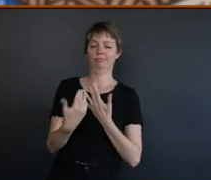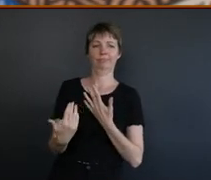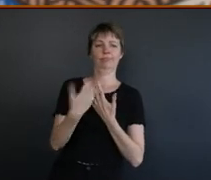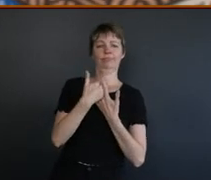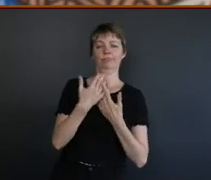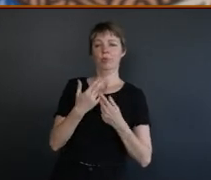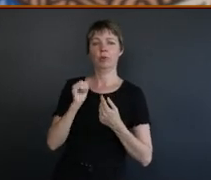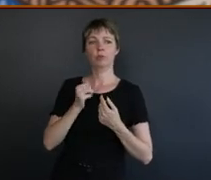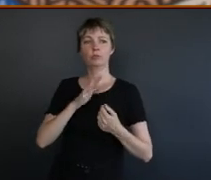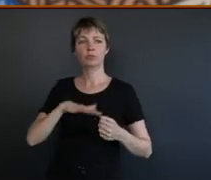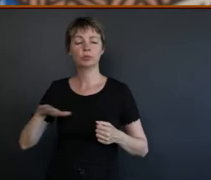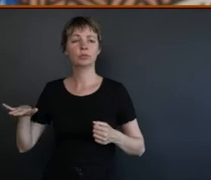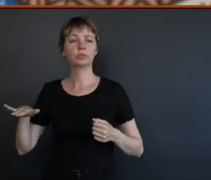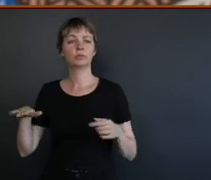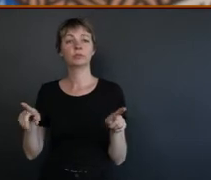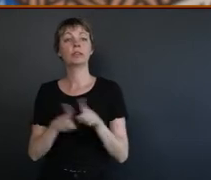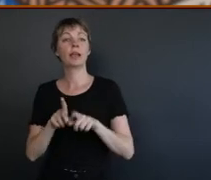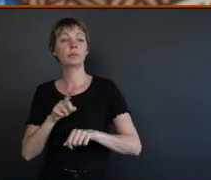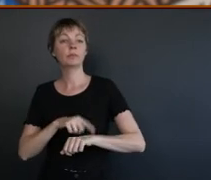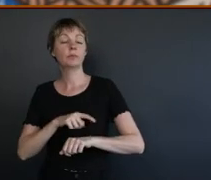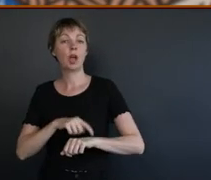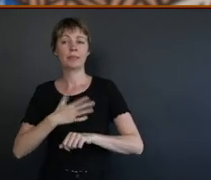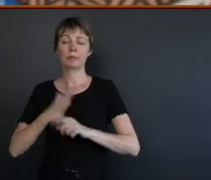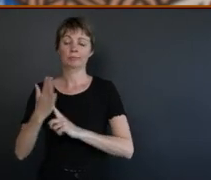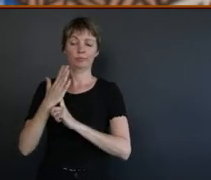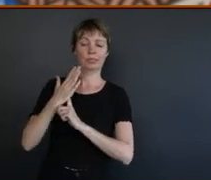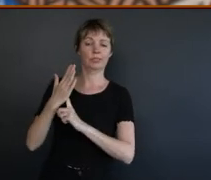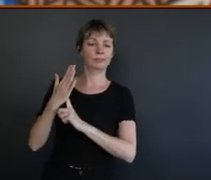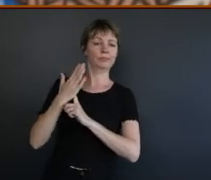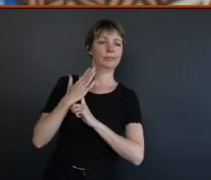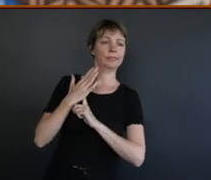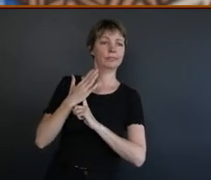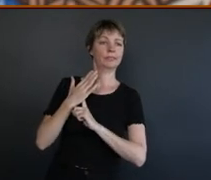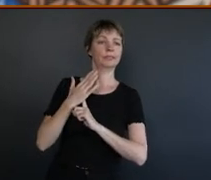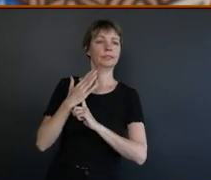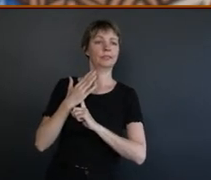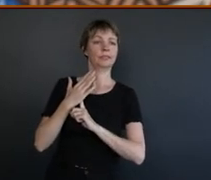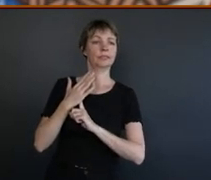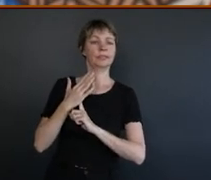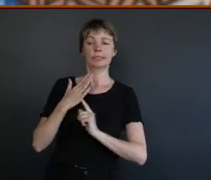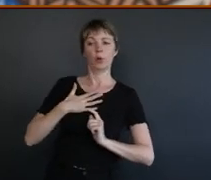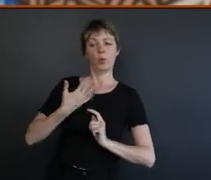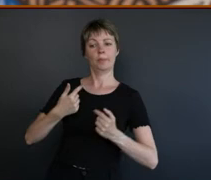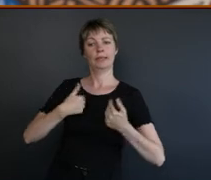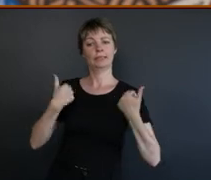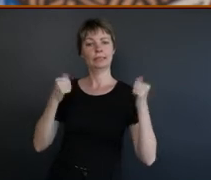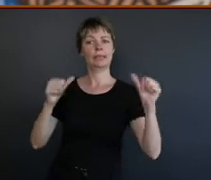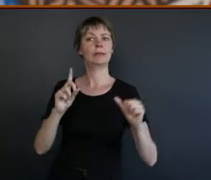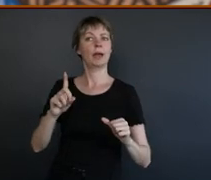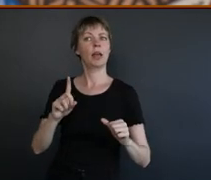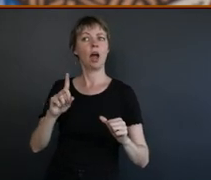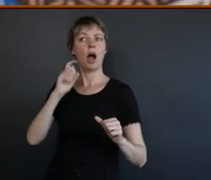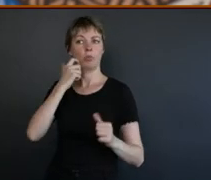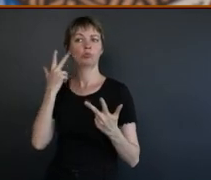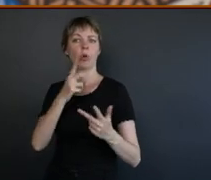children at the same time to put pressure on you, like not to succeed. But I will show this